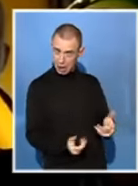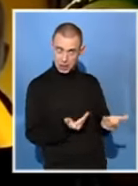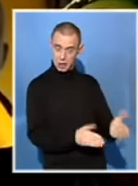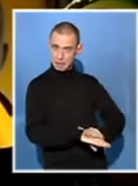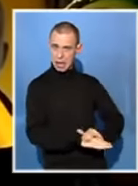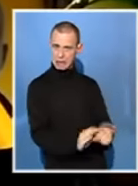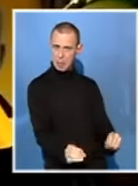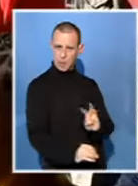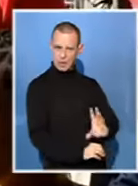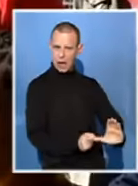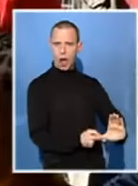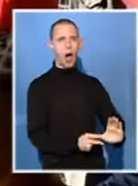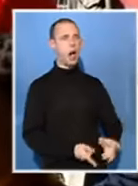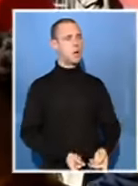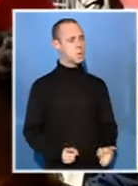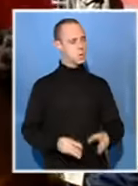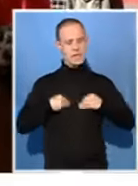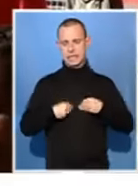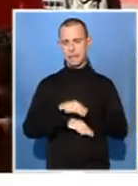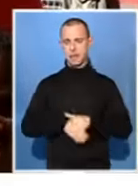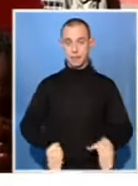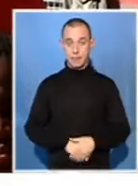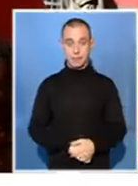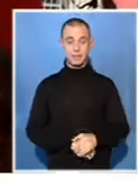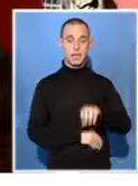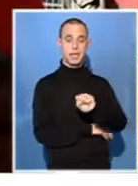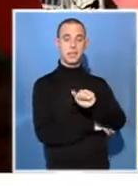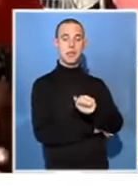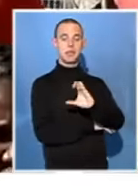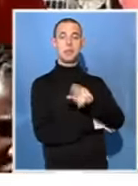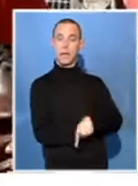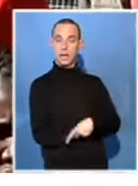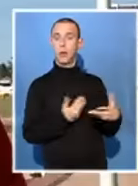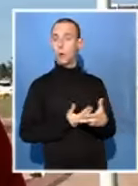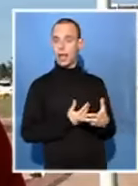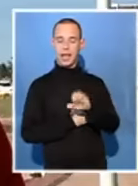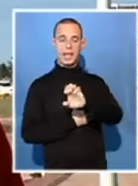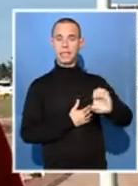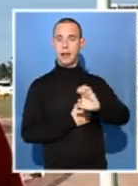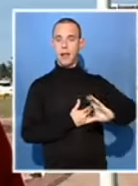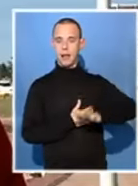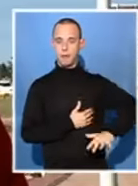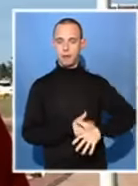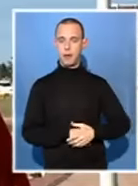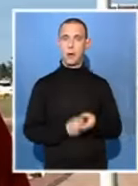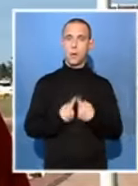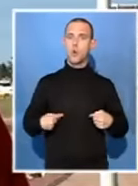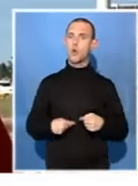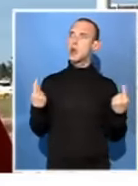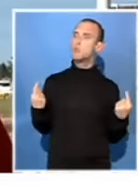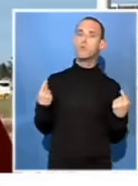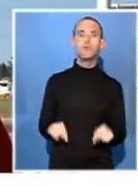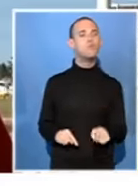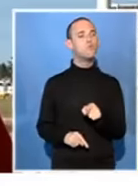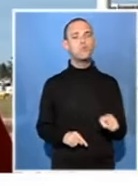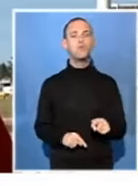and most unacceptable. The SACP was in the Eastern Cape. We have red brigades here of the SACP that are